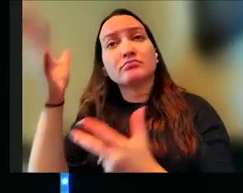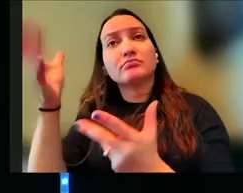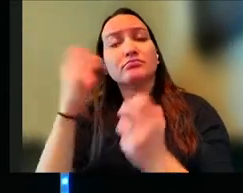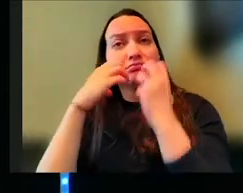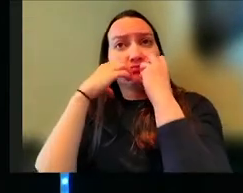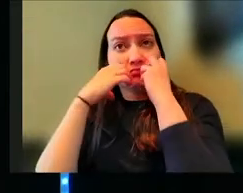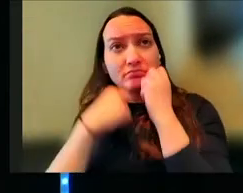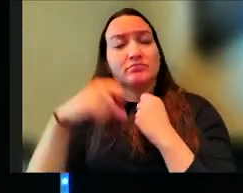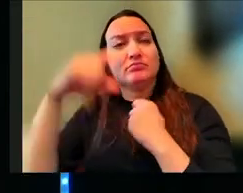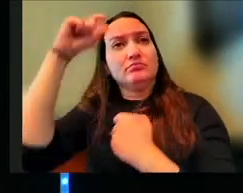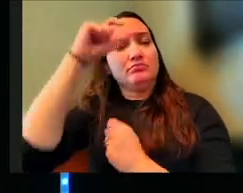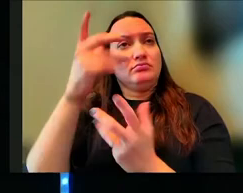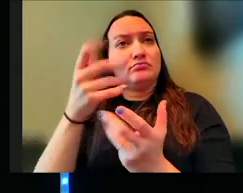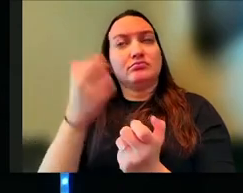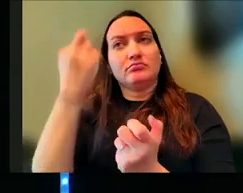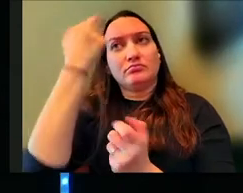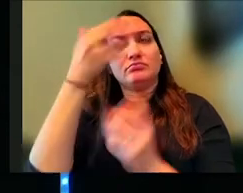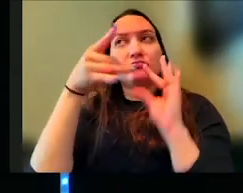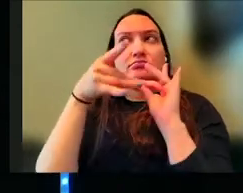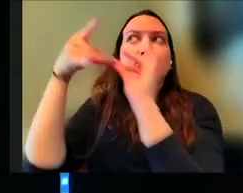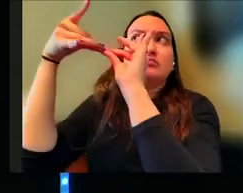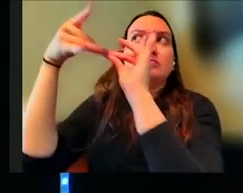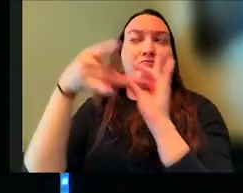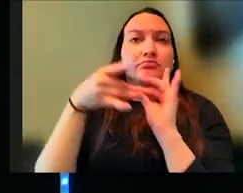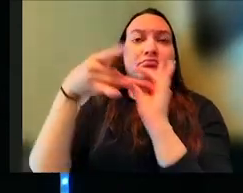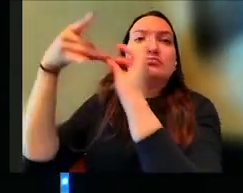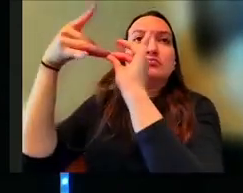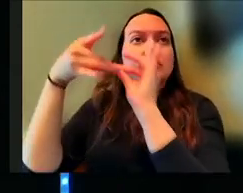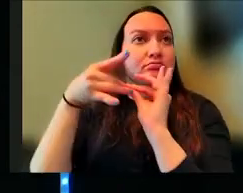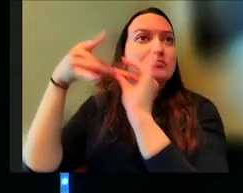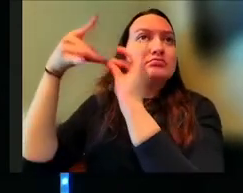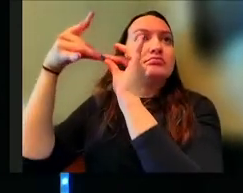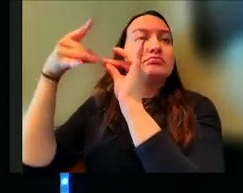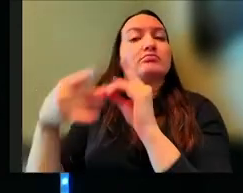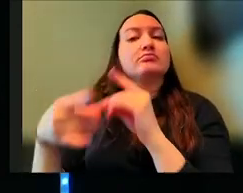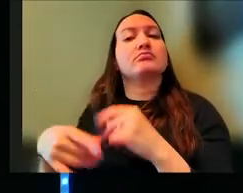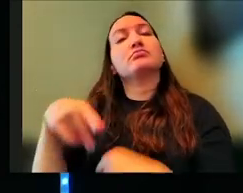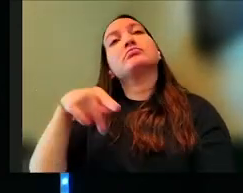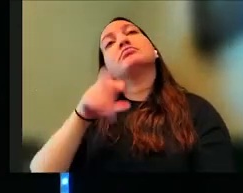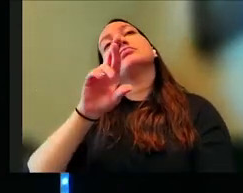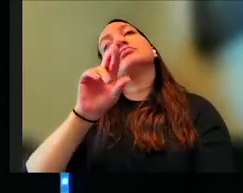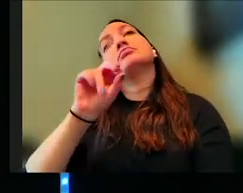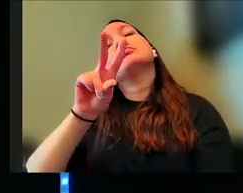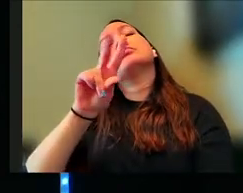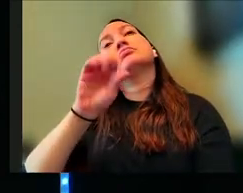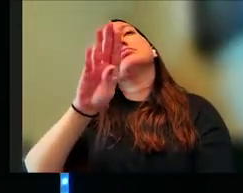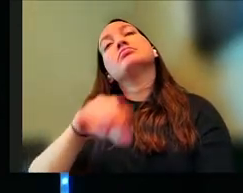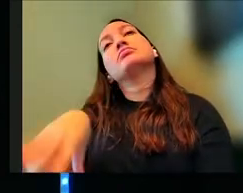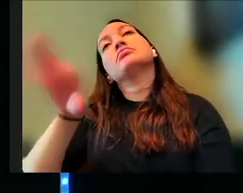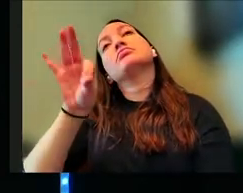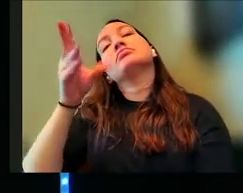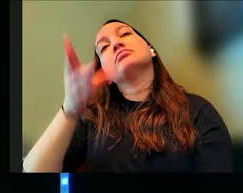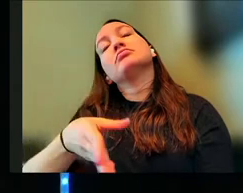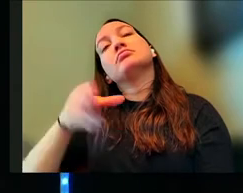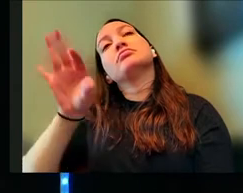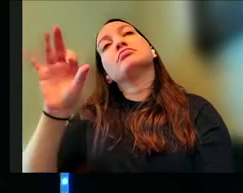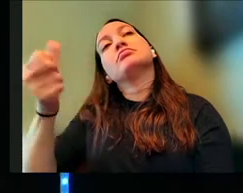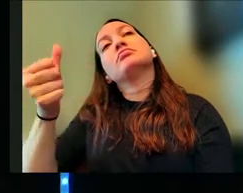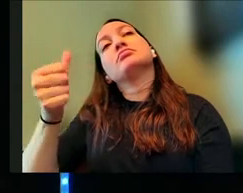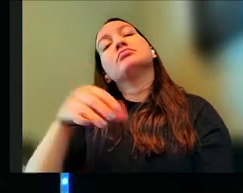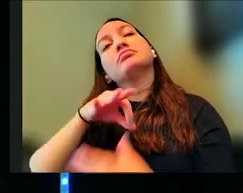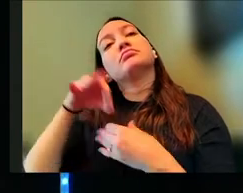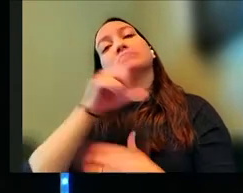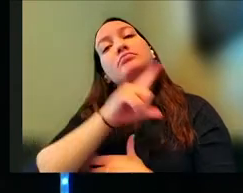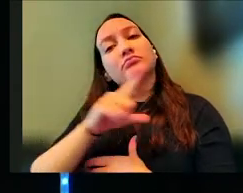wisdom, to want it, because it takes us to him. Proverbs 9.10 says, fear of the Lord is the foundation of wisdom,